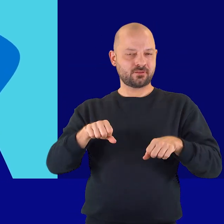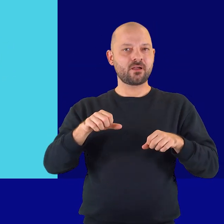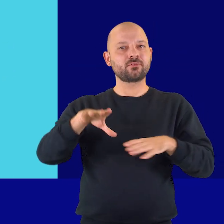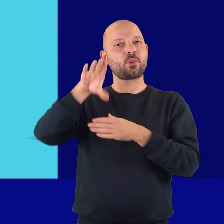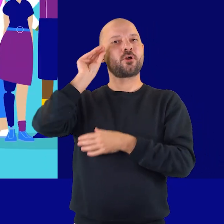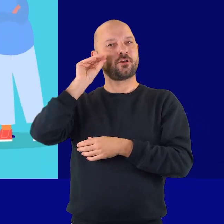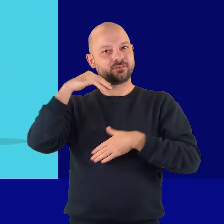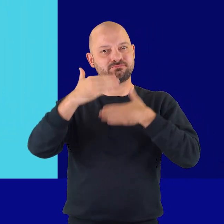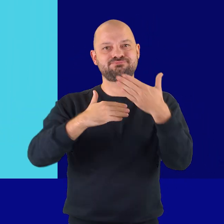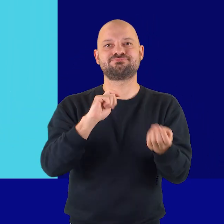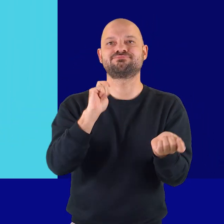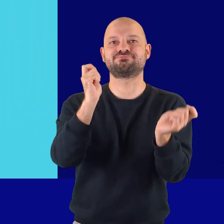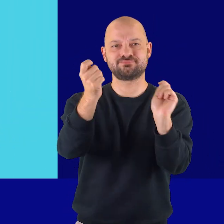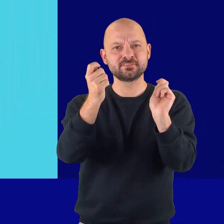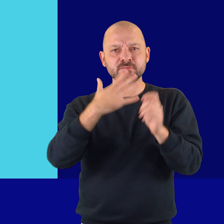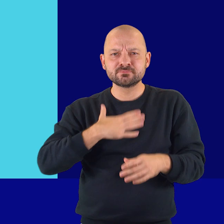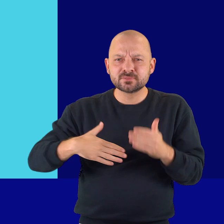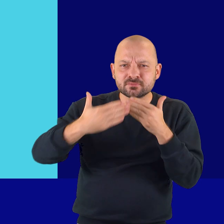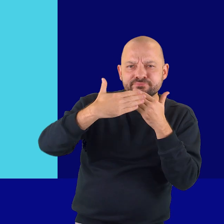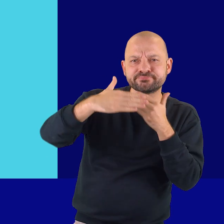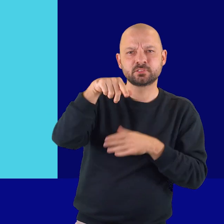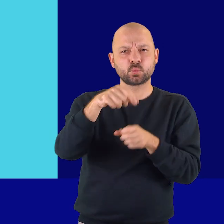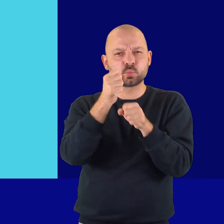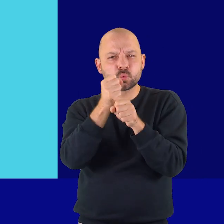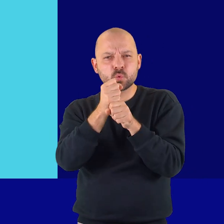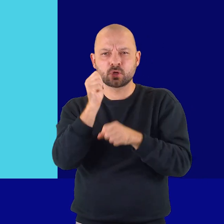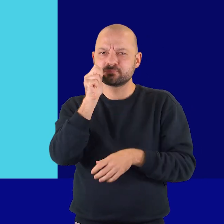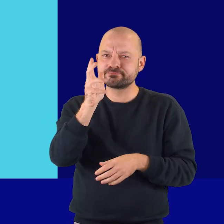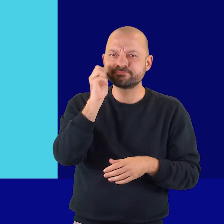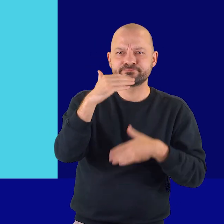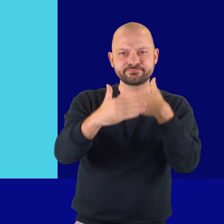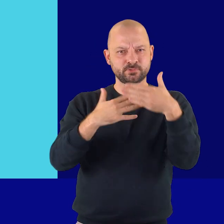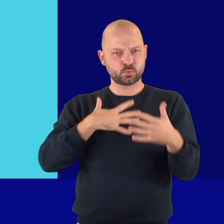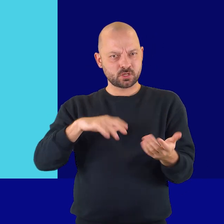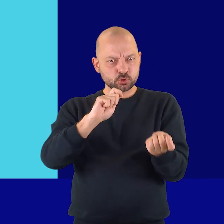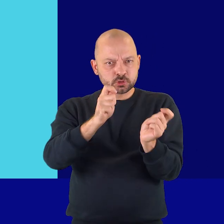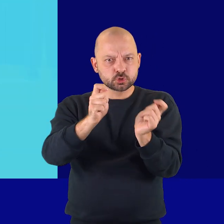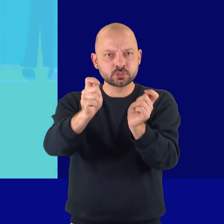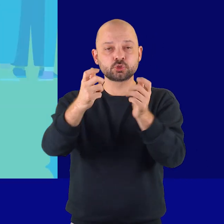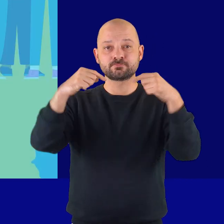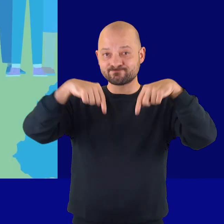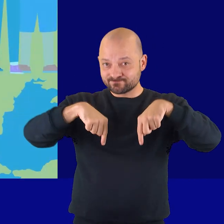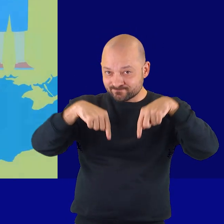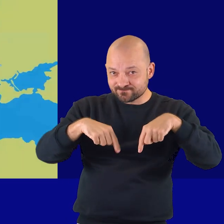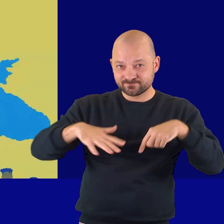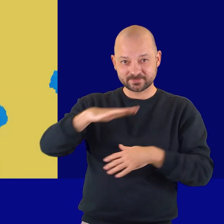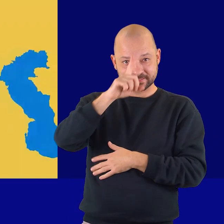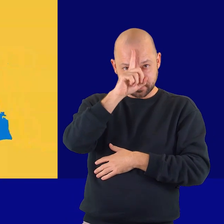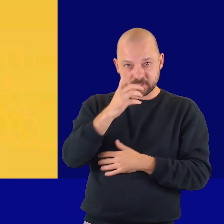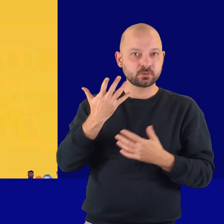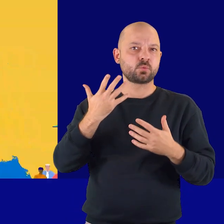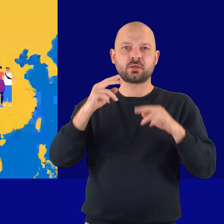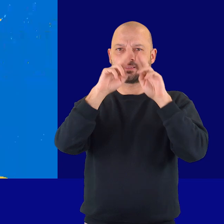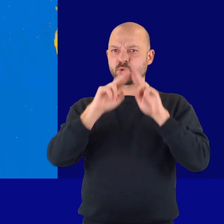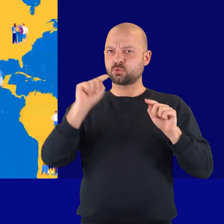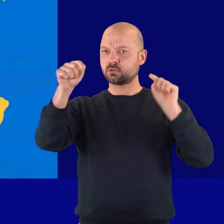This way, we can implement the collective mission themes in everyday work in the long term, at home and at the